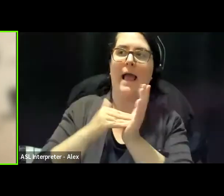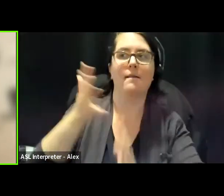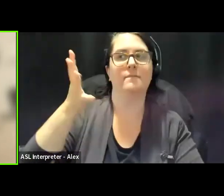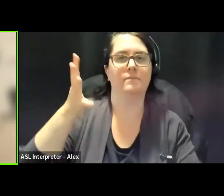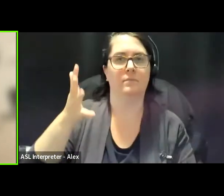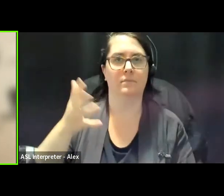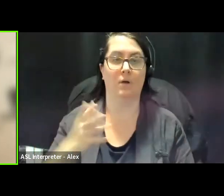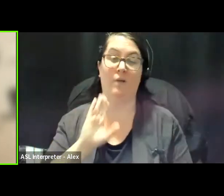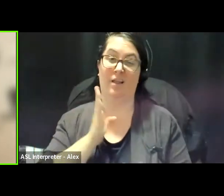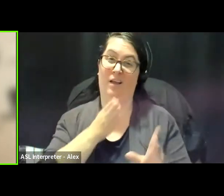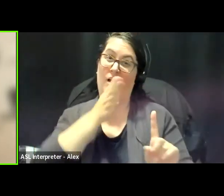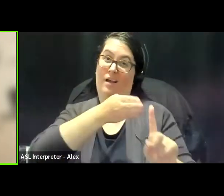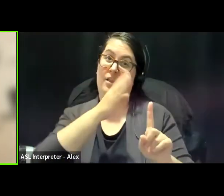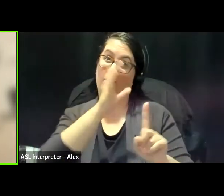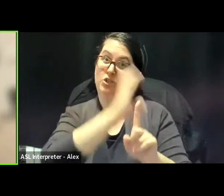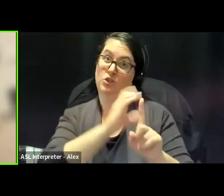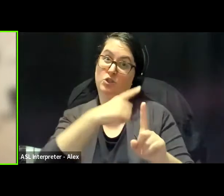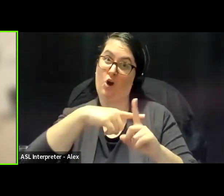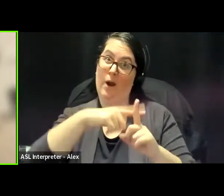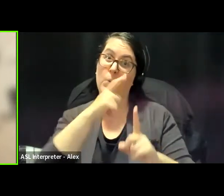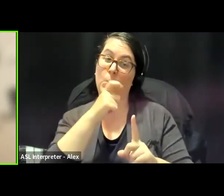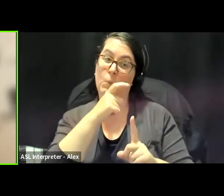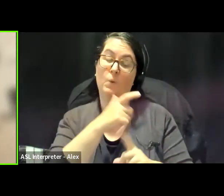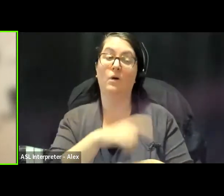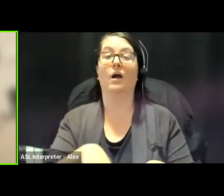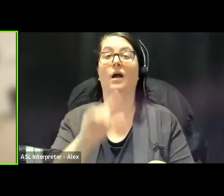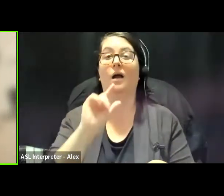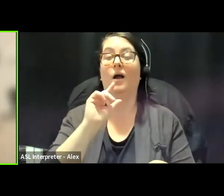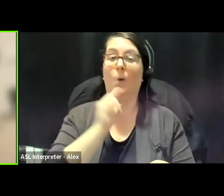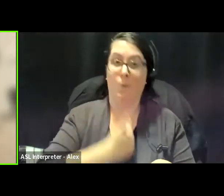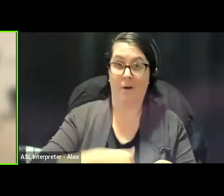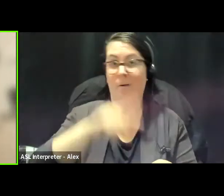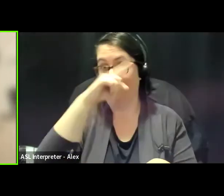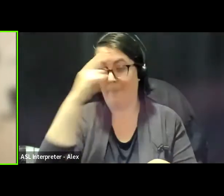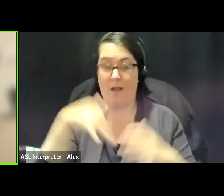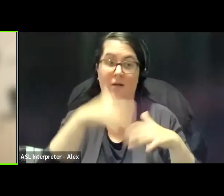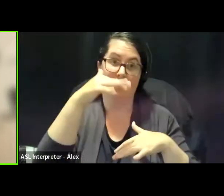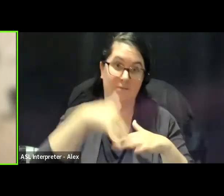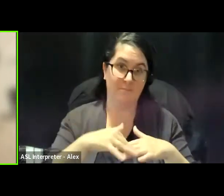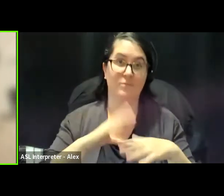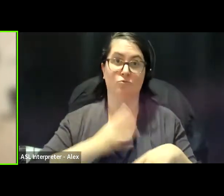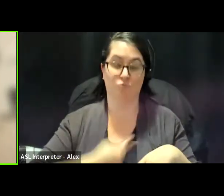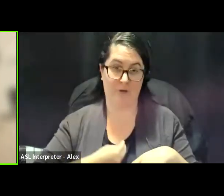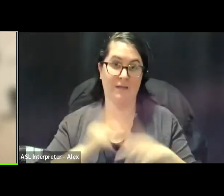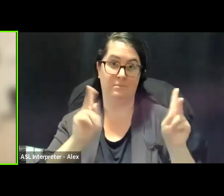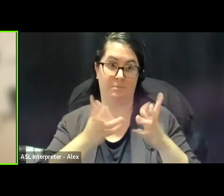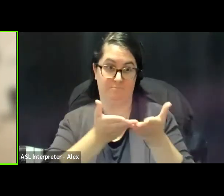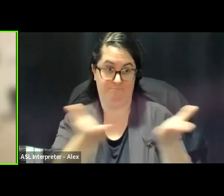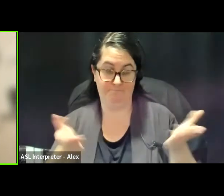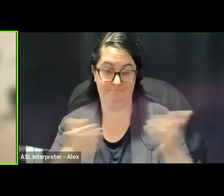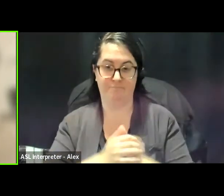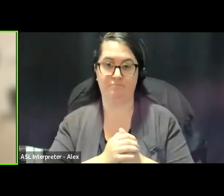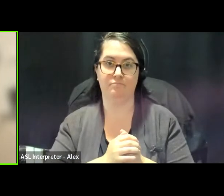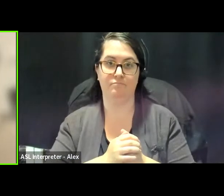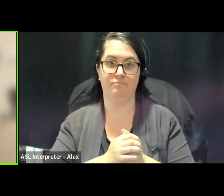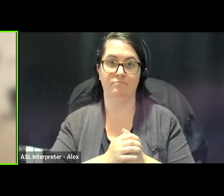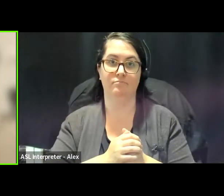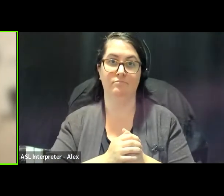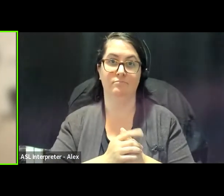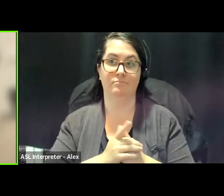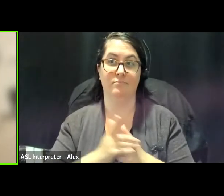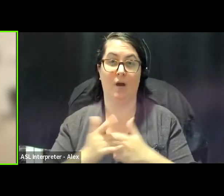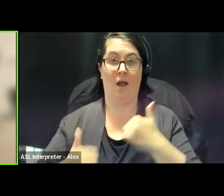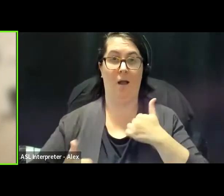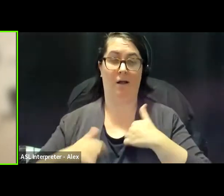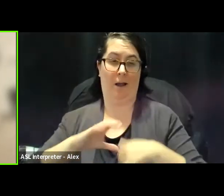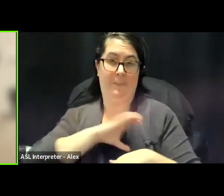queer and trans black and indigenous and racialized people. Relatarized policing and surveillance